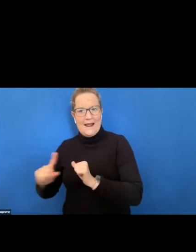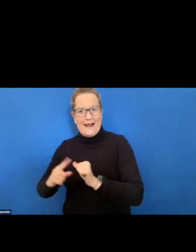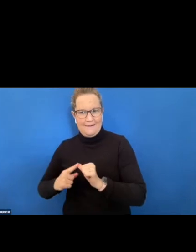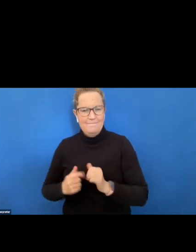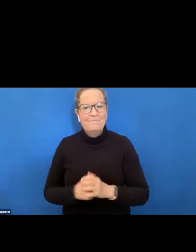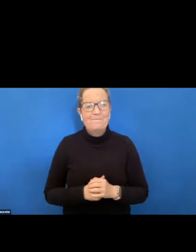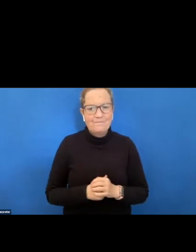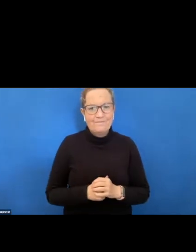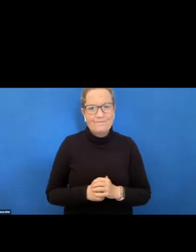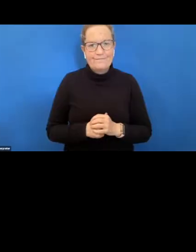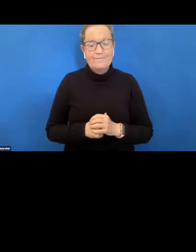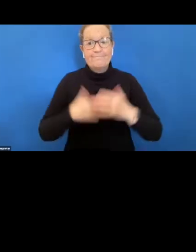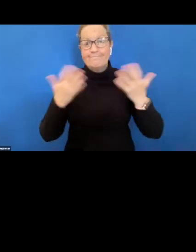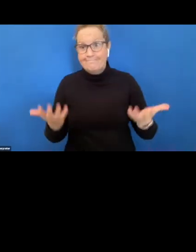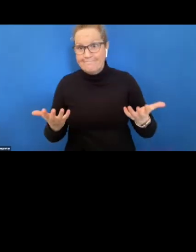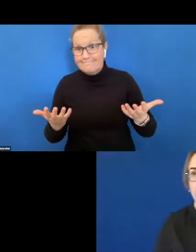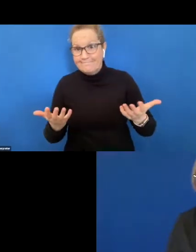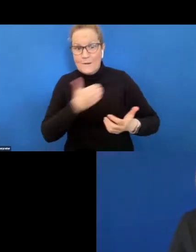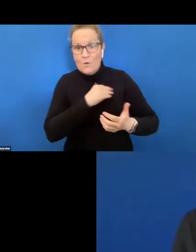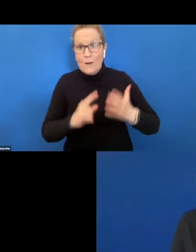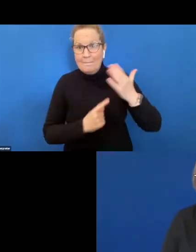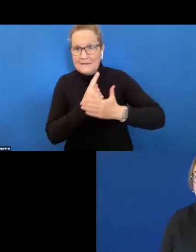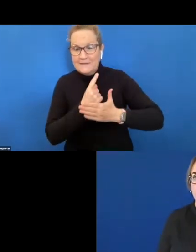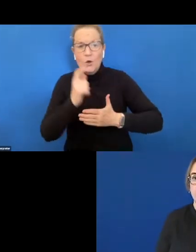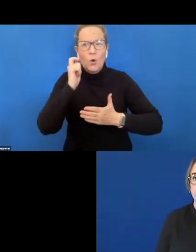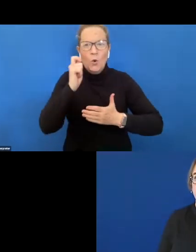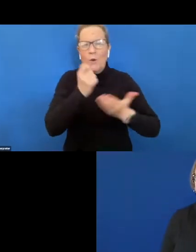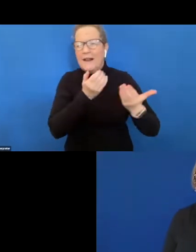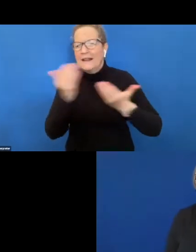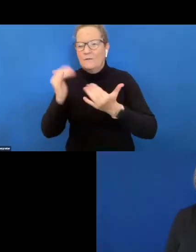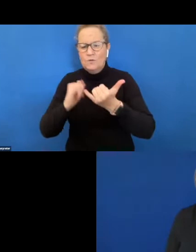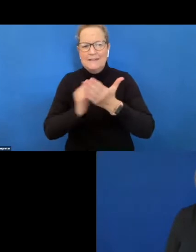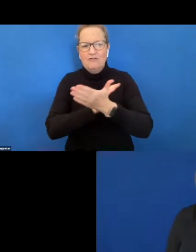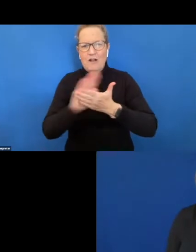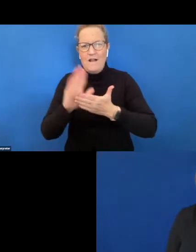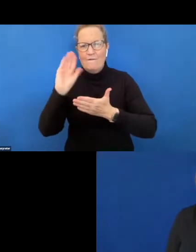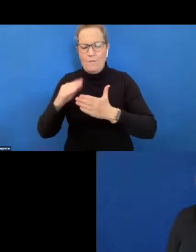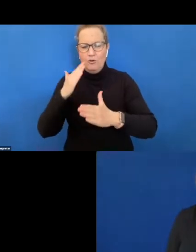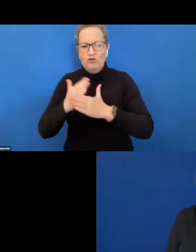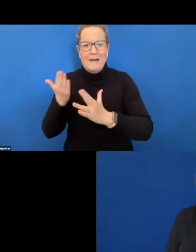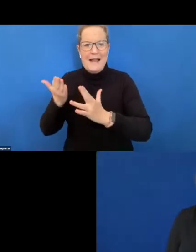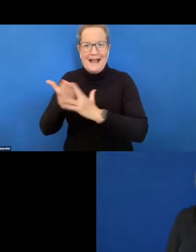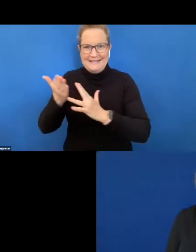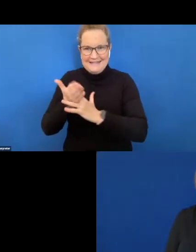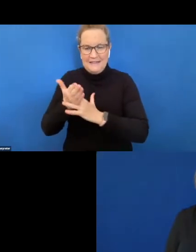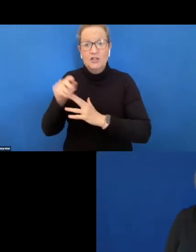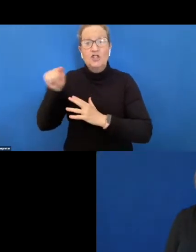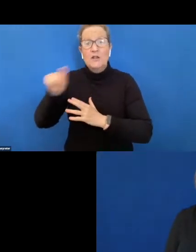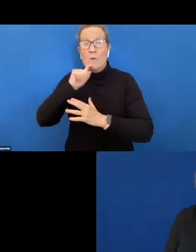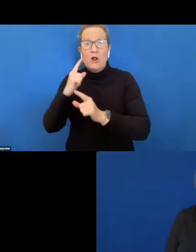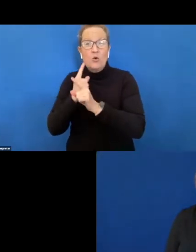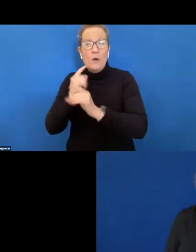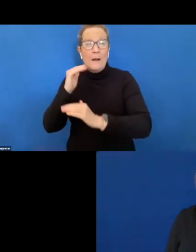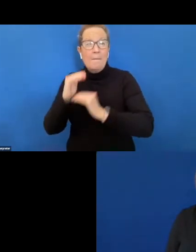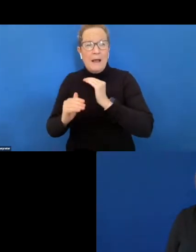happen this morning very shortly we'll throw to serap sweda of jump job access who will talk about